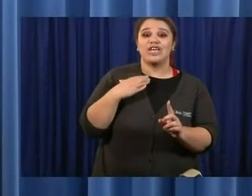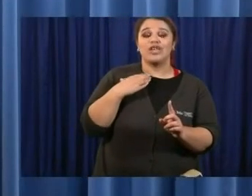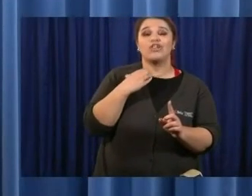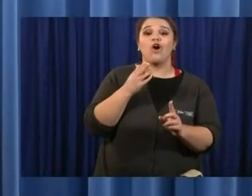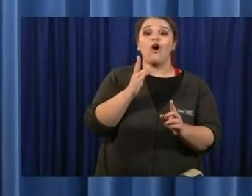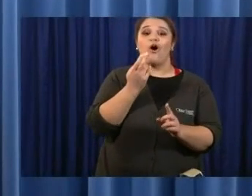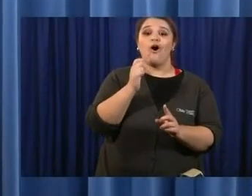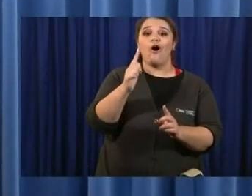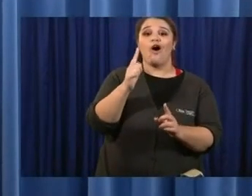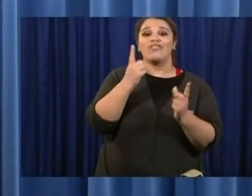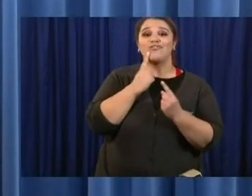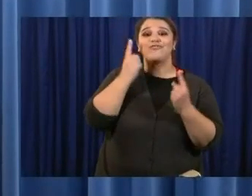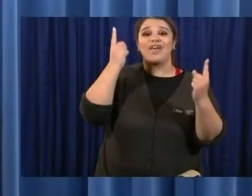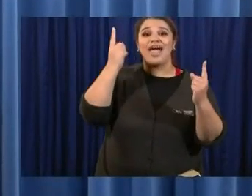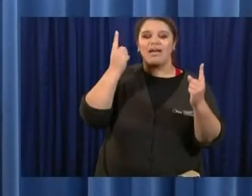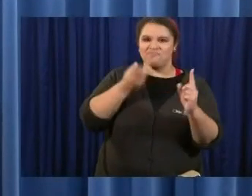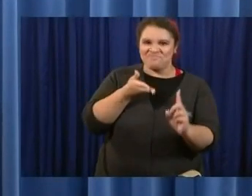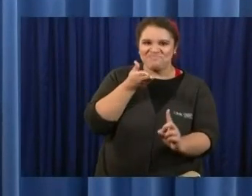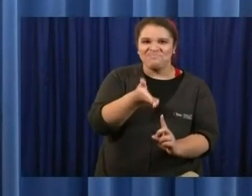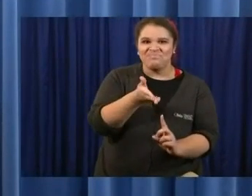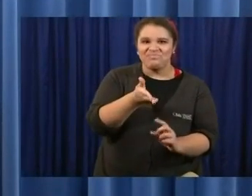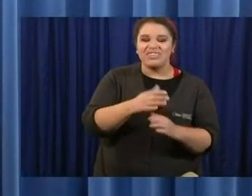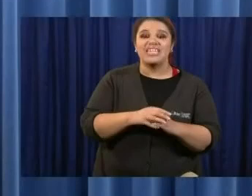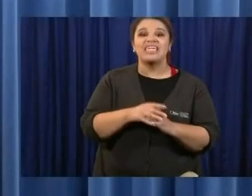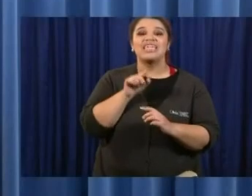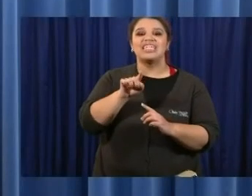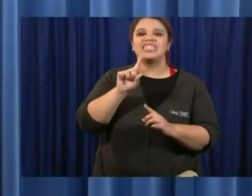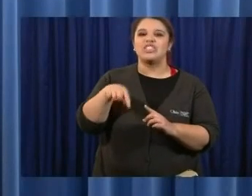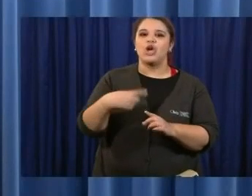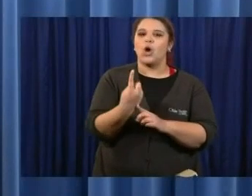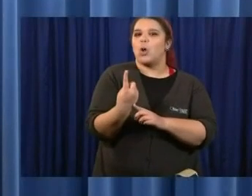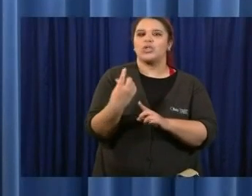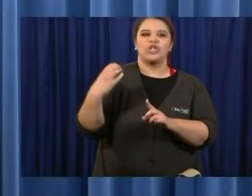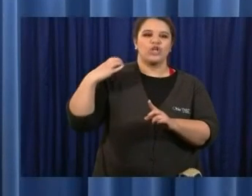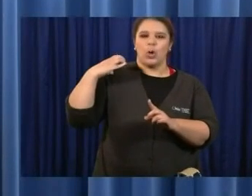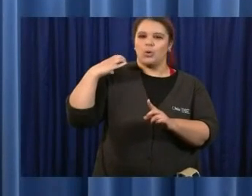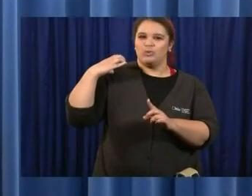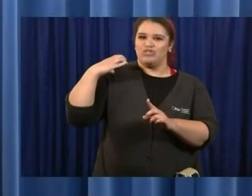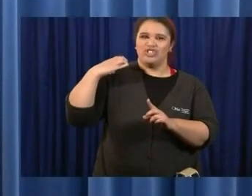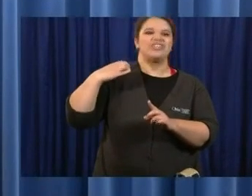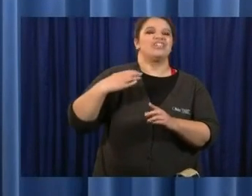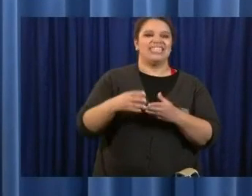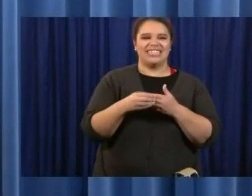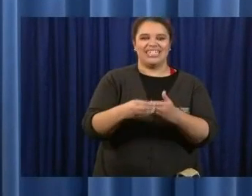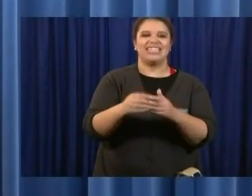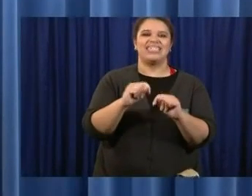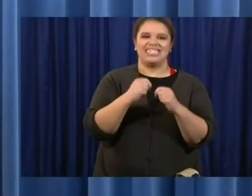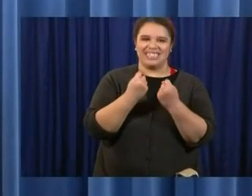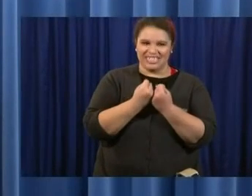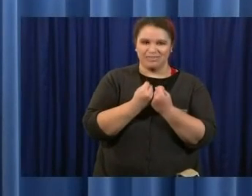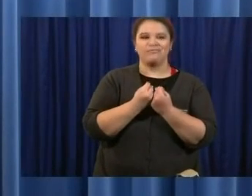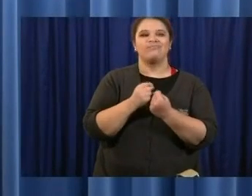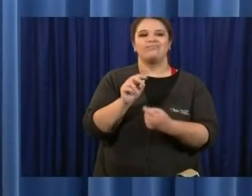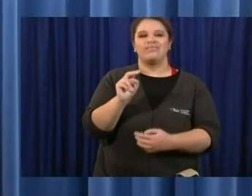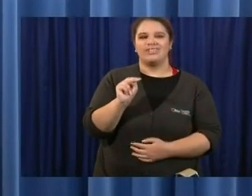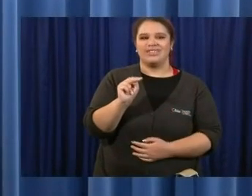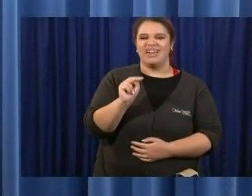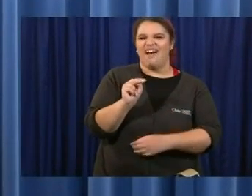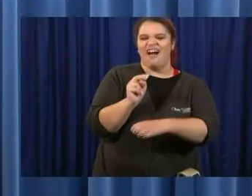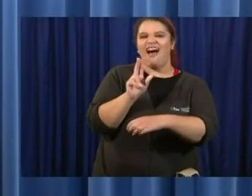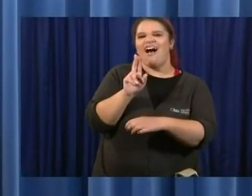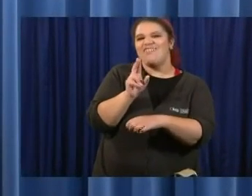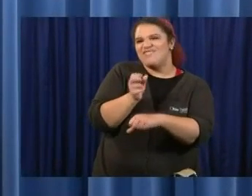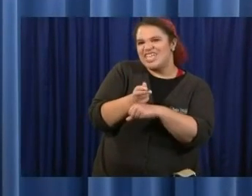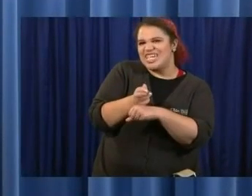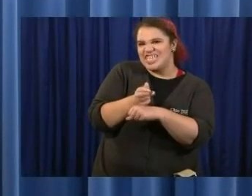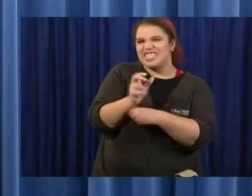undefeated season in the Super Bowl era. Fran, extend our sincerest condolences to his wife, Mary,